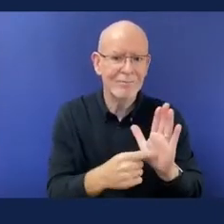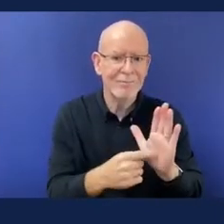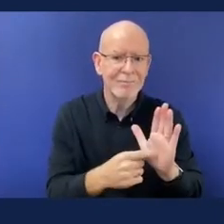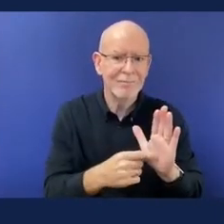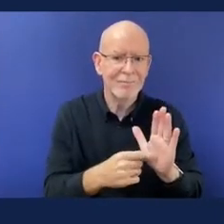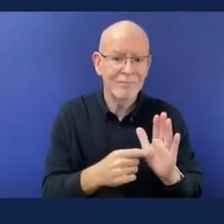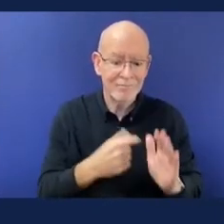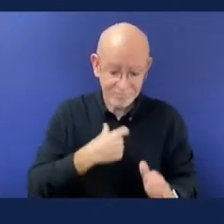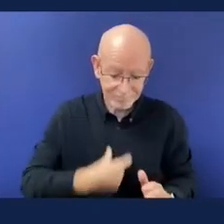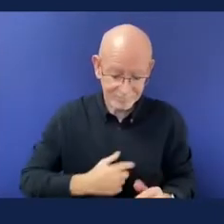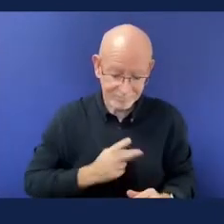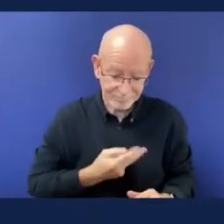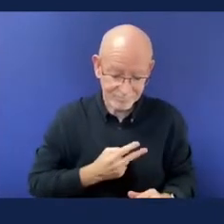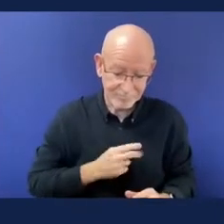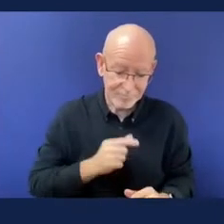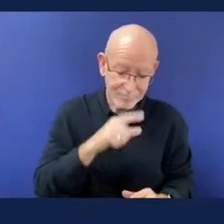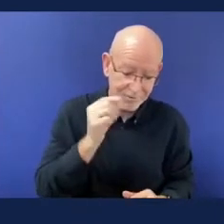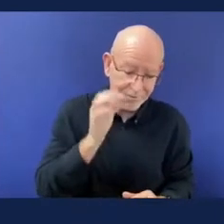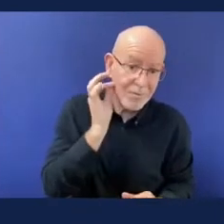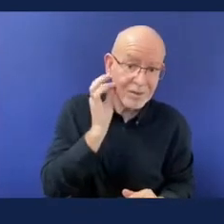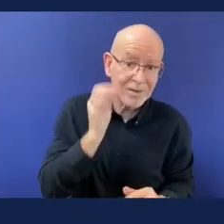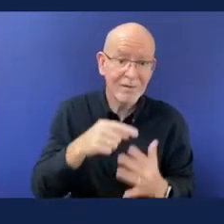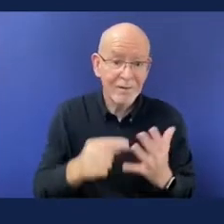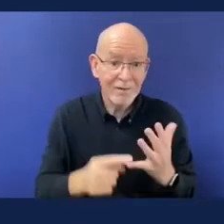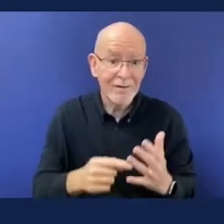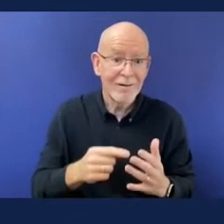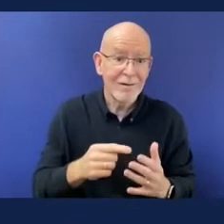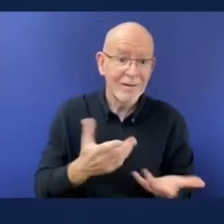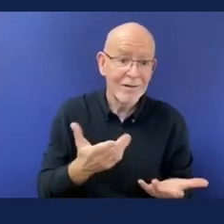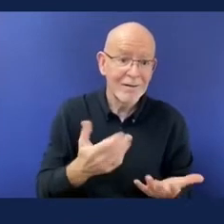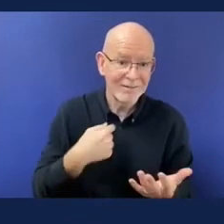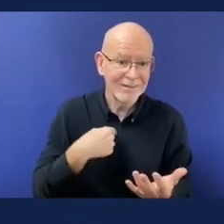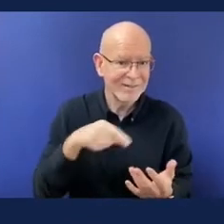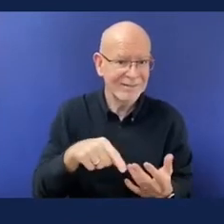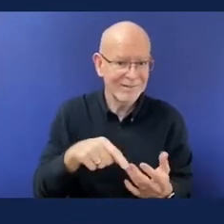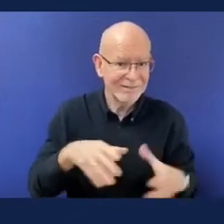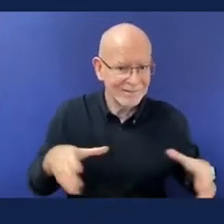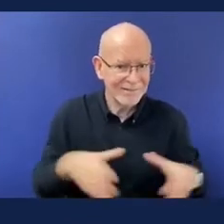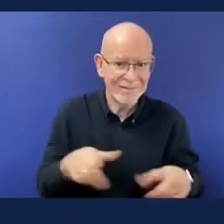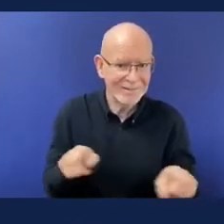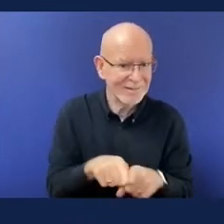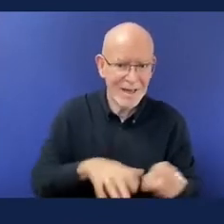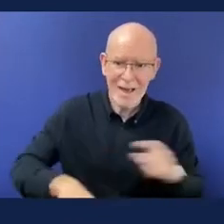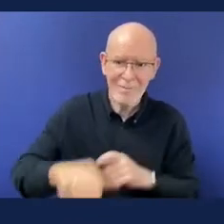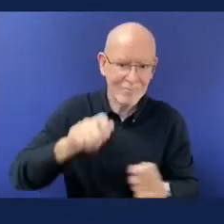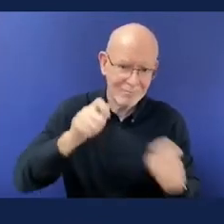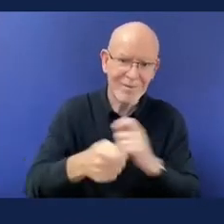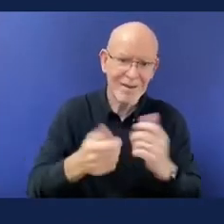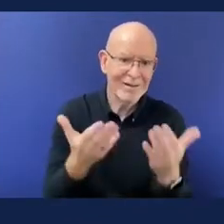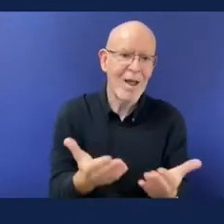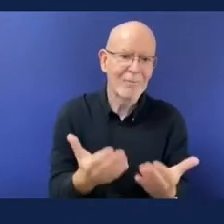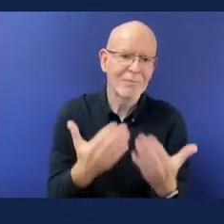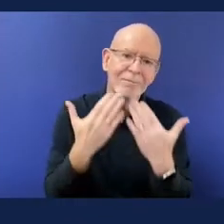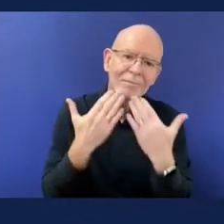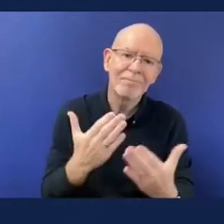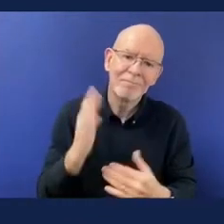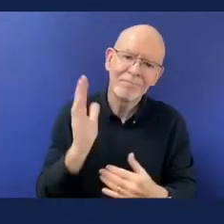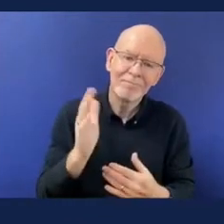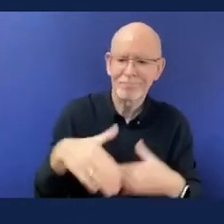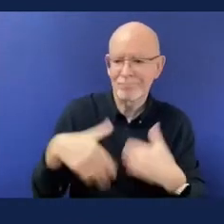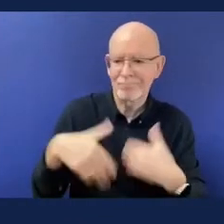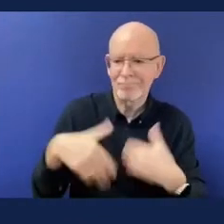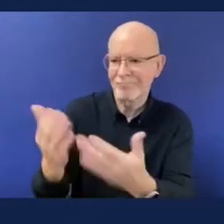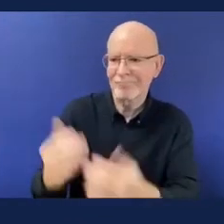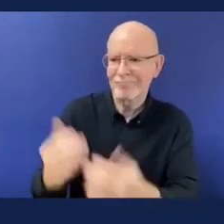smile and feeling of belonging um i i just want to go through some questions